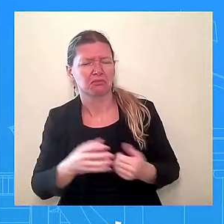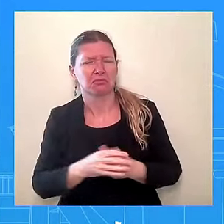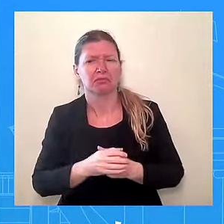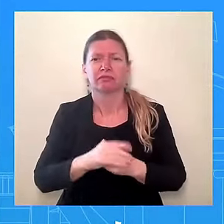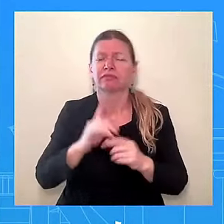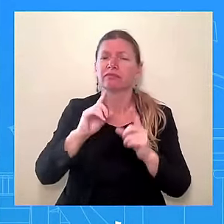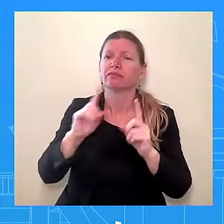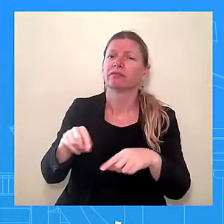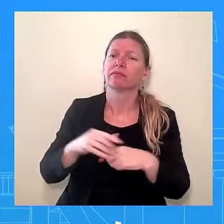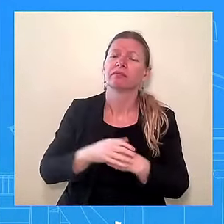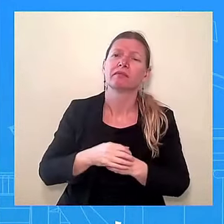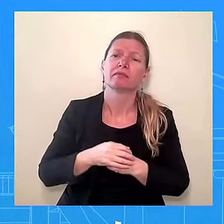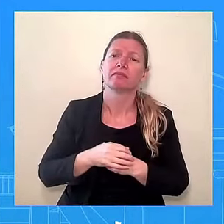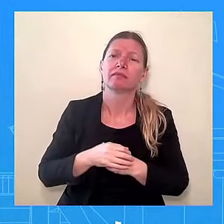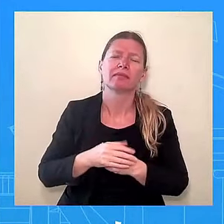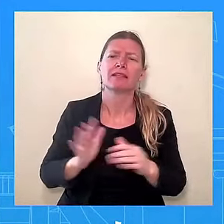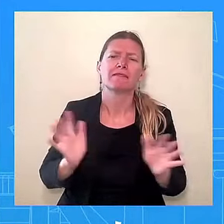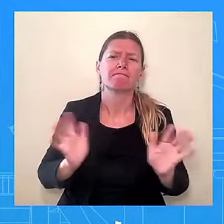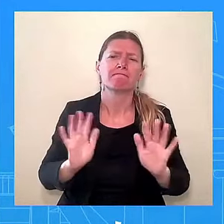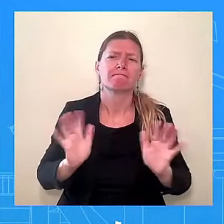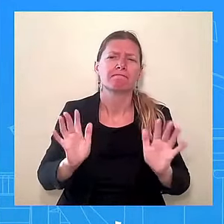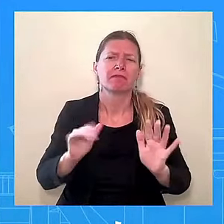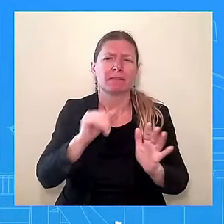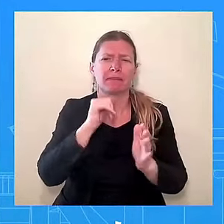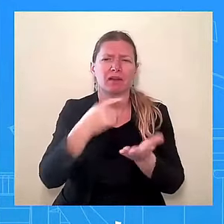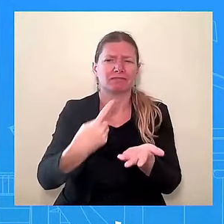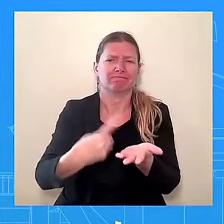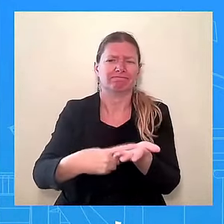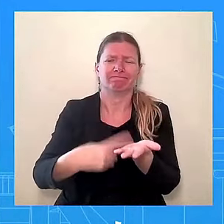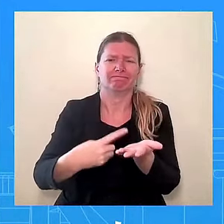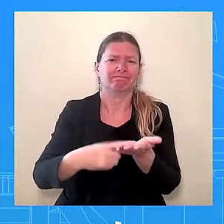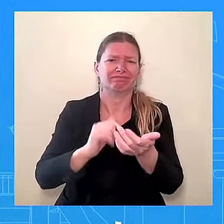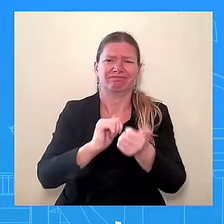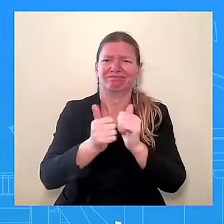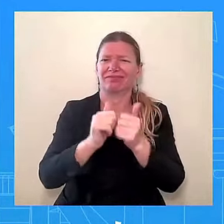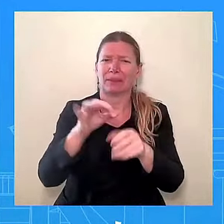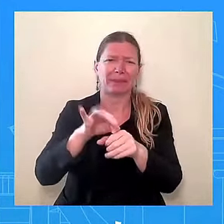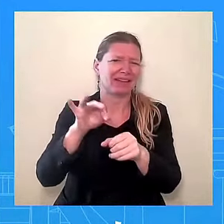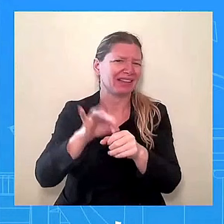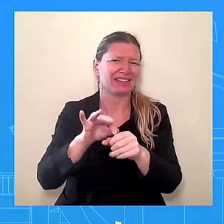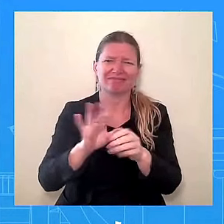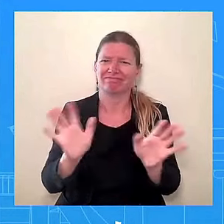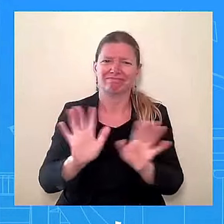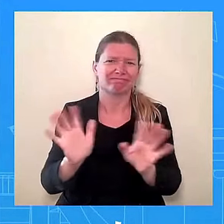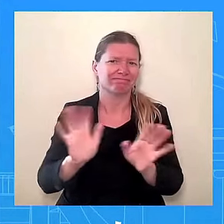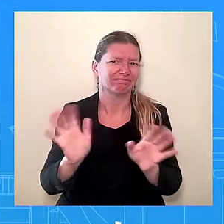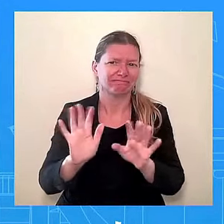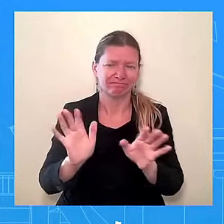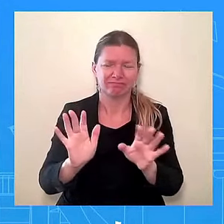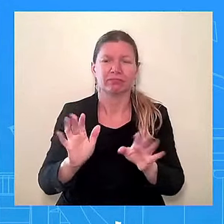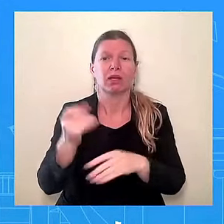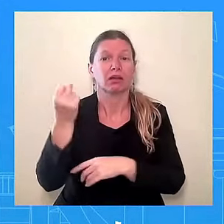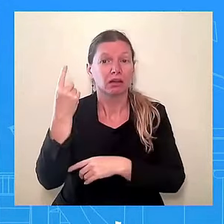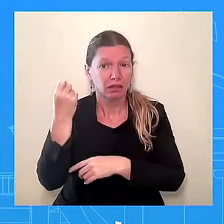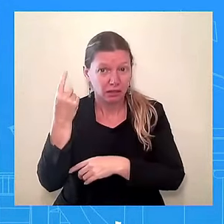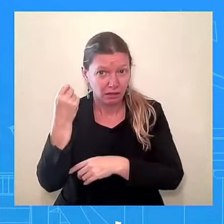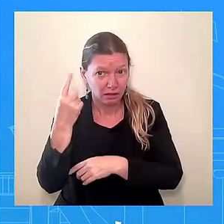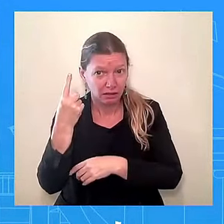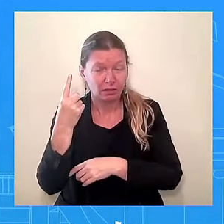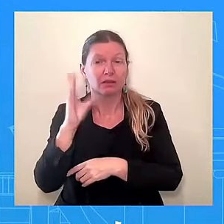the campaign specifics here. What I will say is that you will get to see the President later this week,